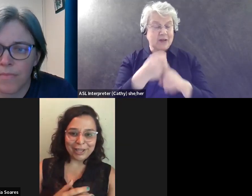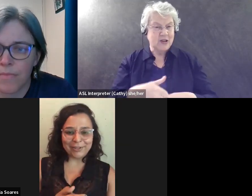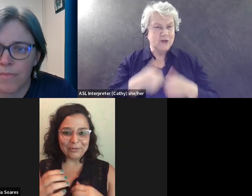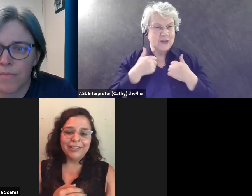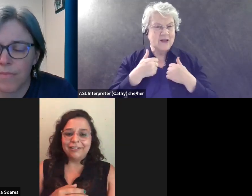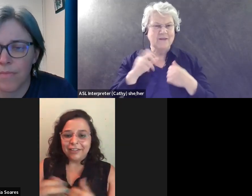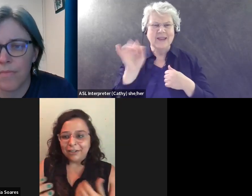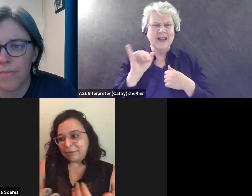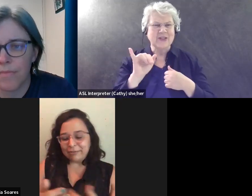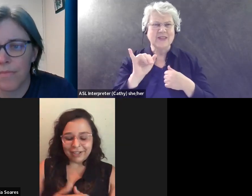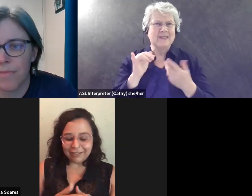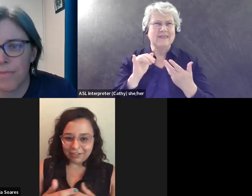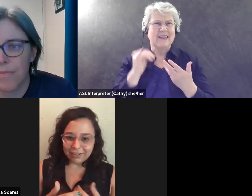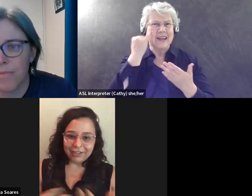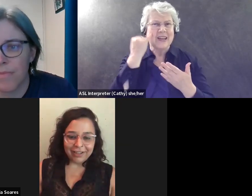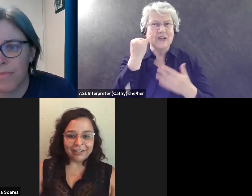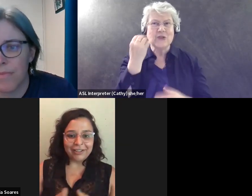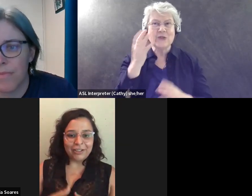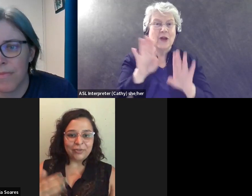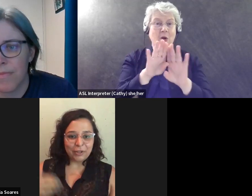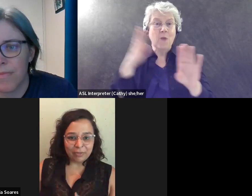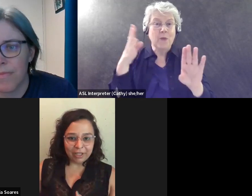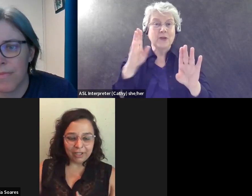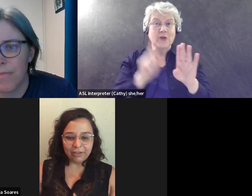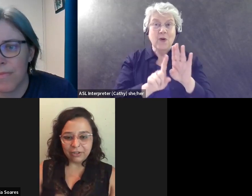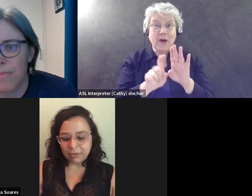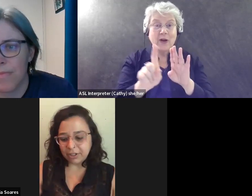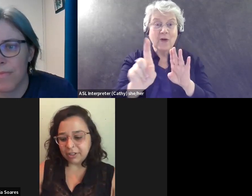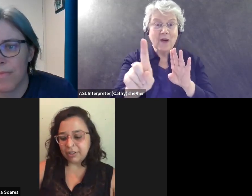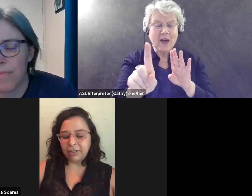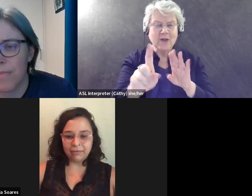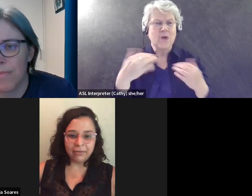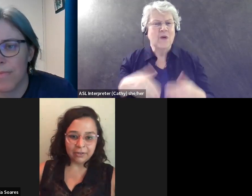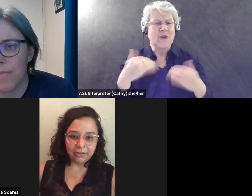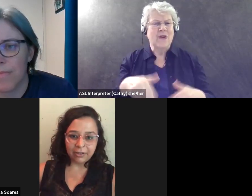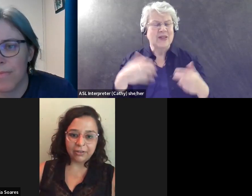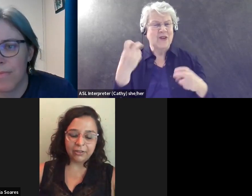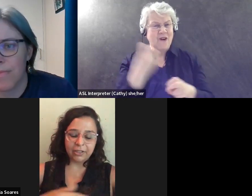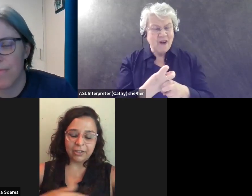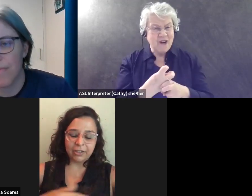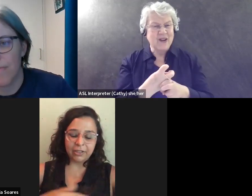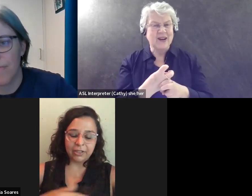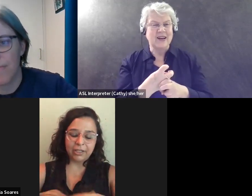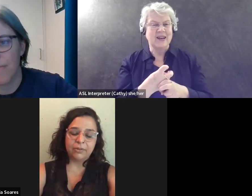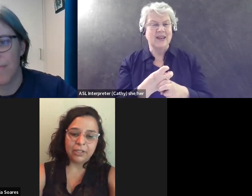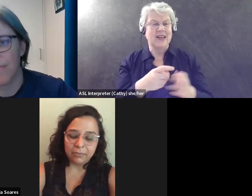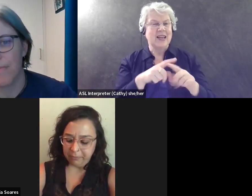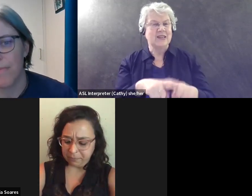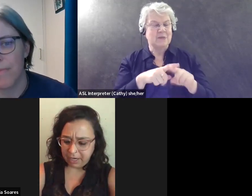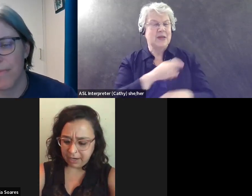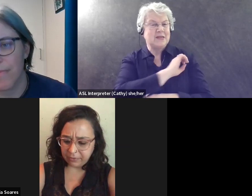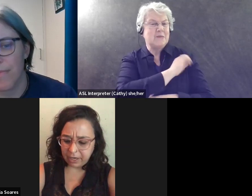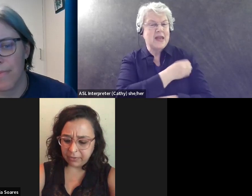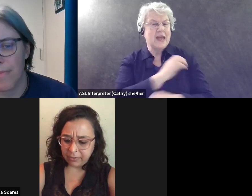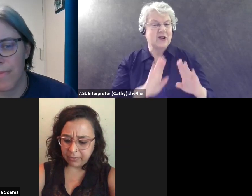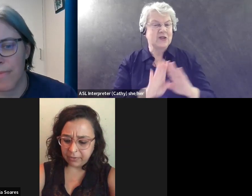house and do this whole thing. No, I can't. I need to pick up my energy budget. Whether or not that will